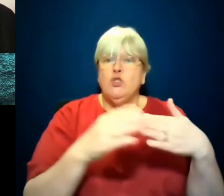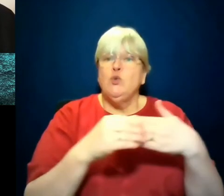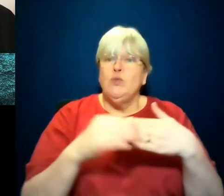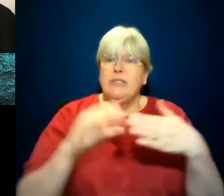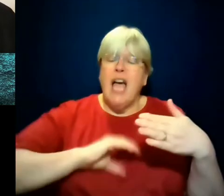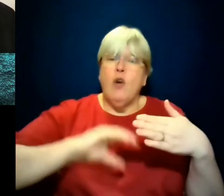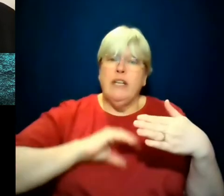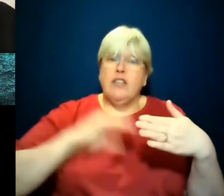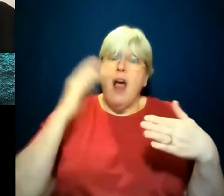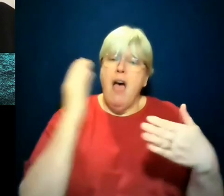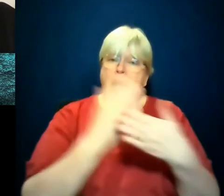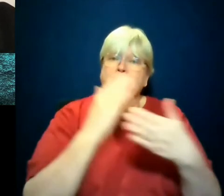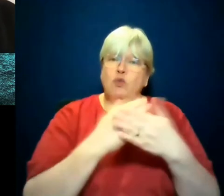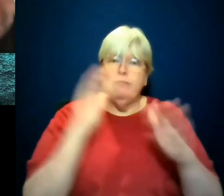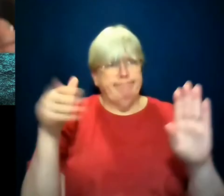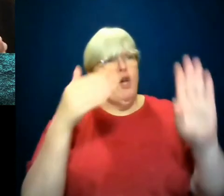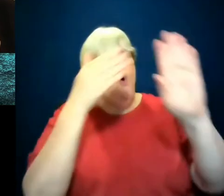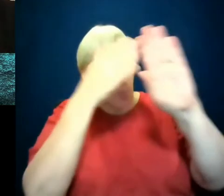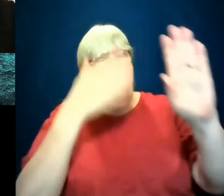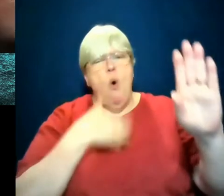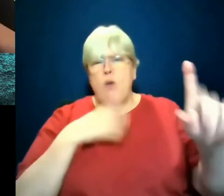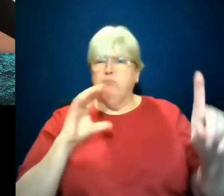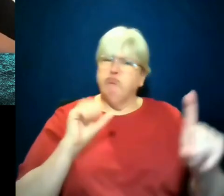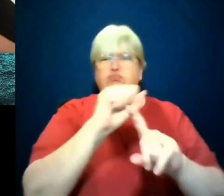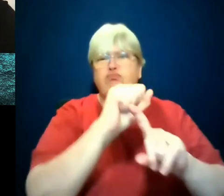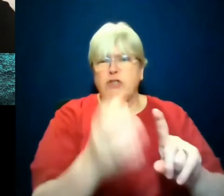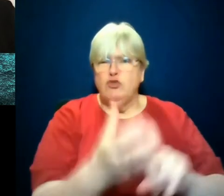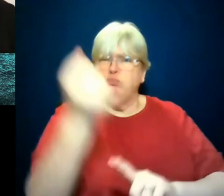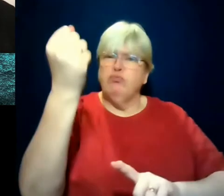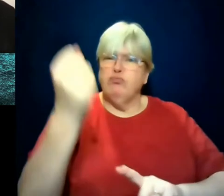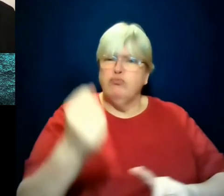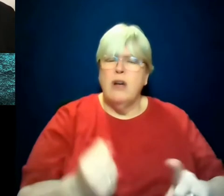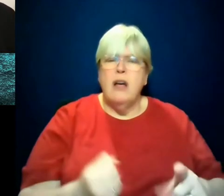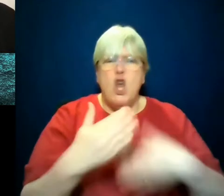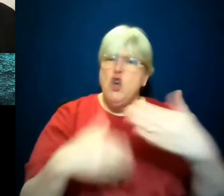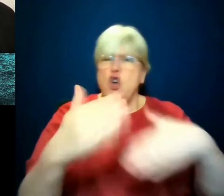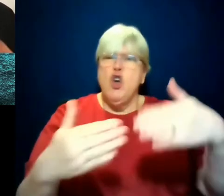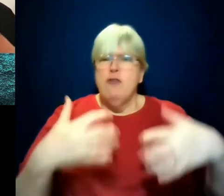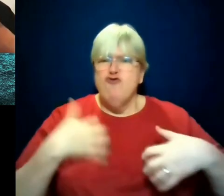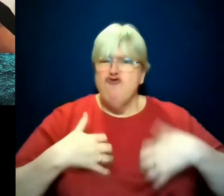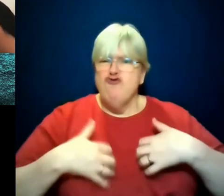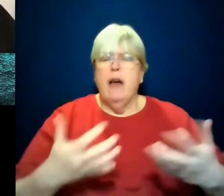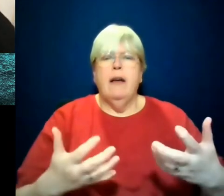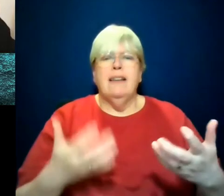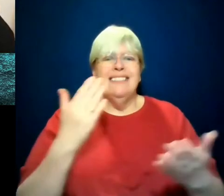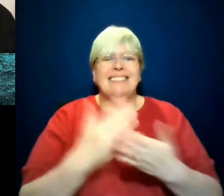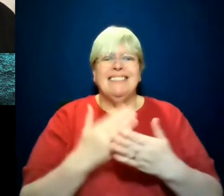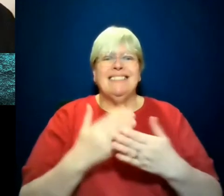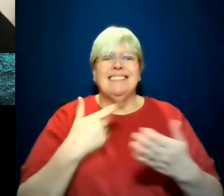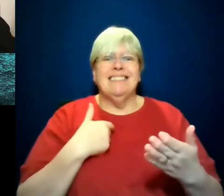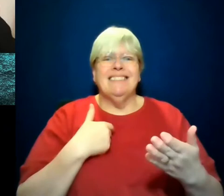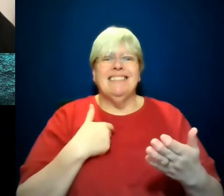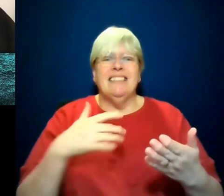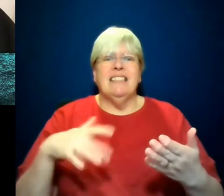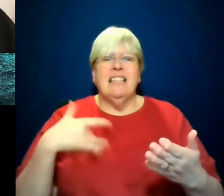active and having a goal and going out to get the goal and being thwarted to getting around that. Whereas actually I feel like being alive is a lot of